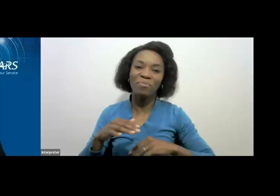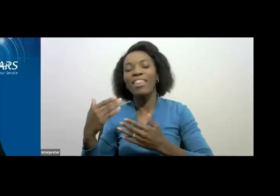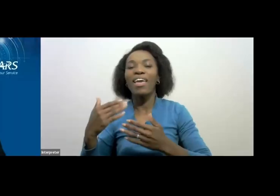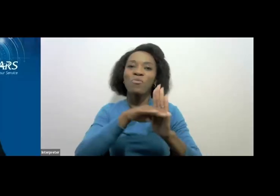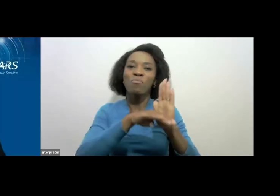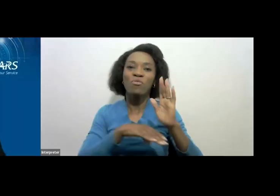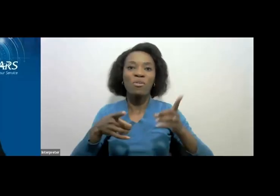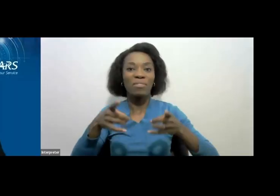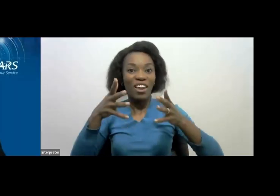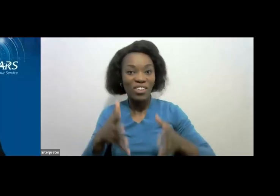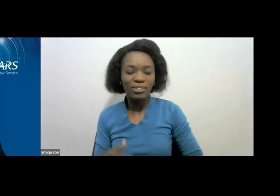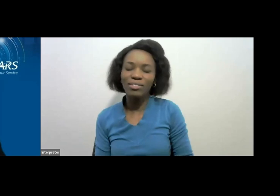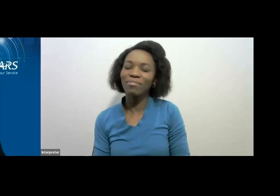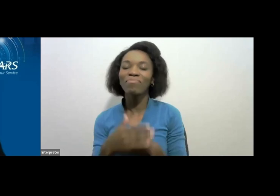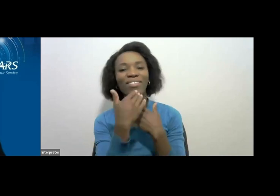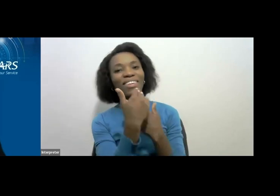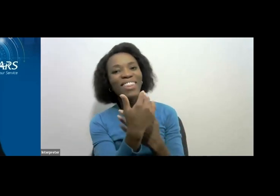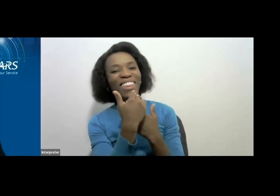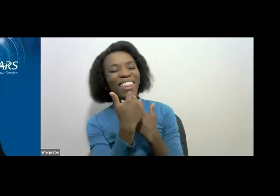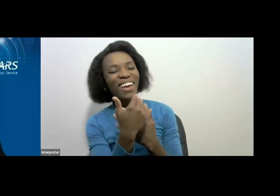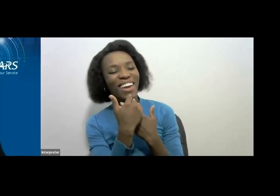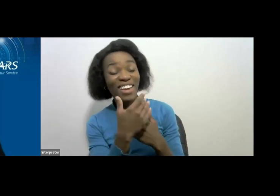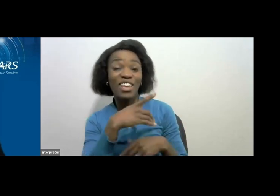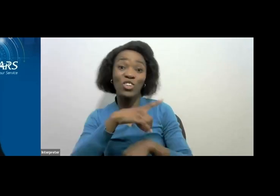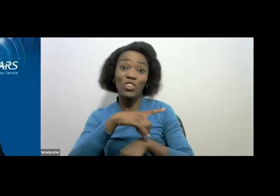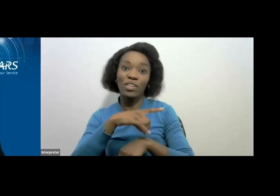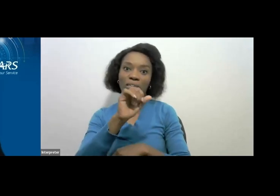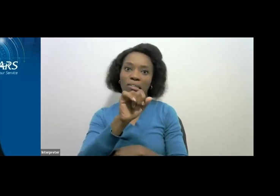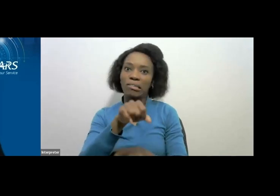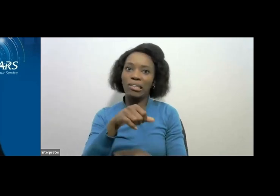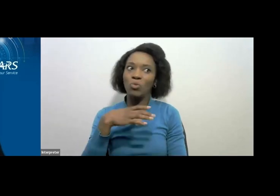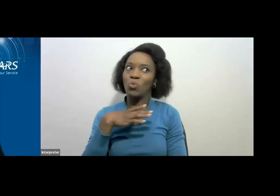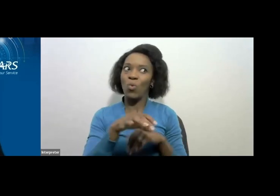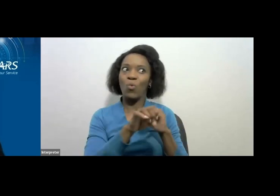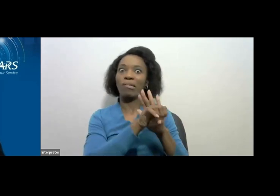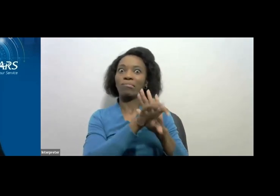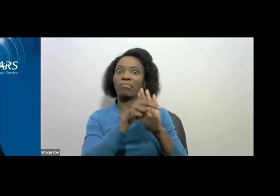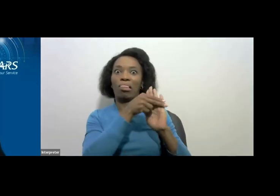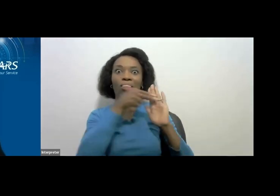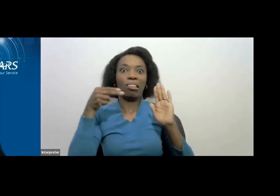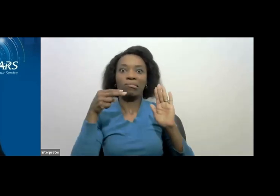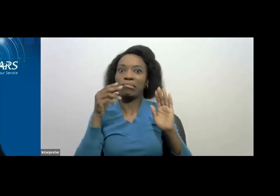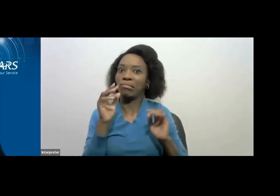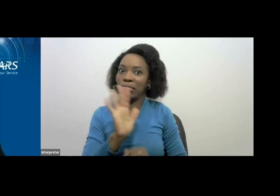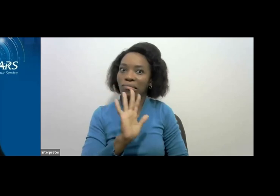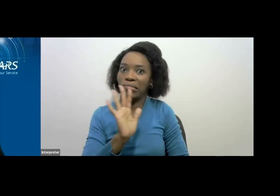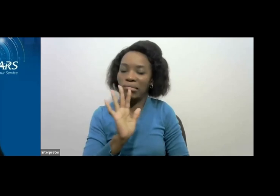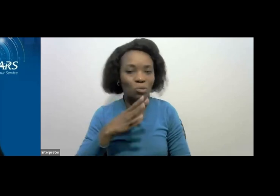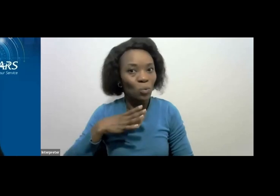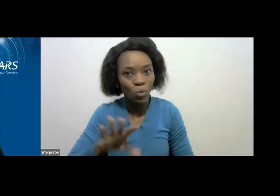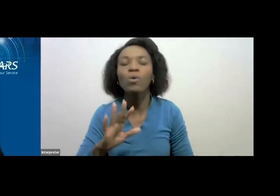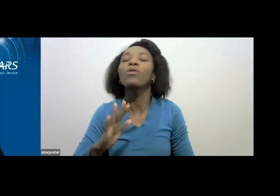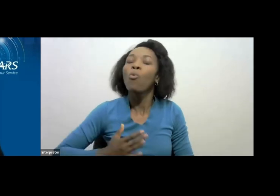so much, doctor. I hear you. We don't want to be in the media for the wrong reasons. And we want to encourage voluntary